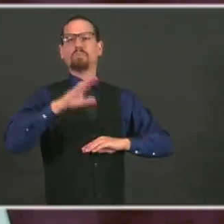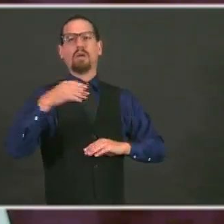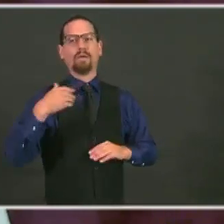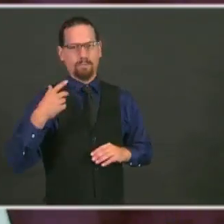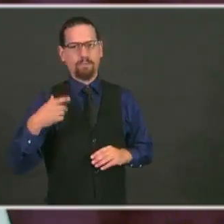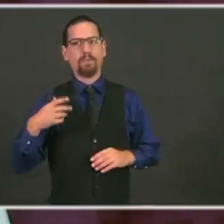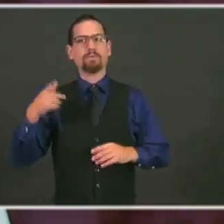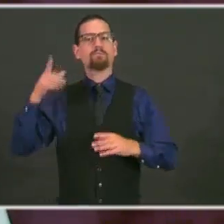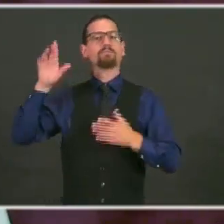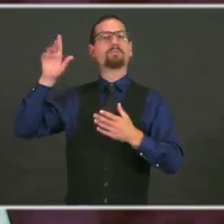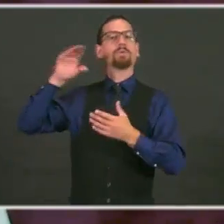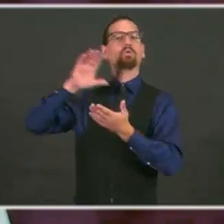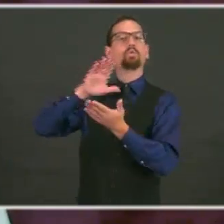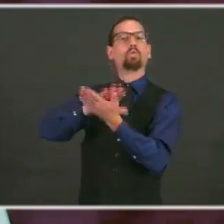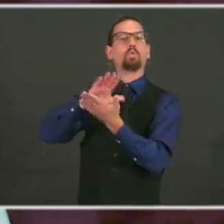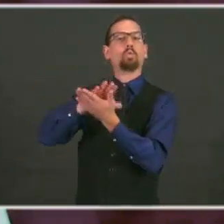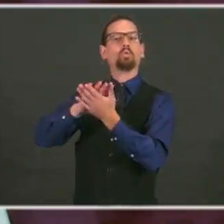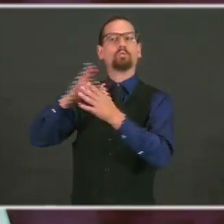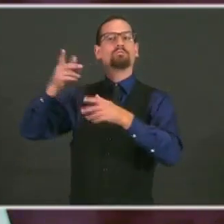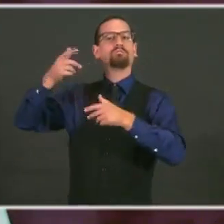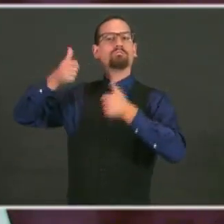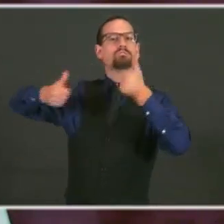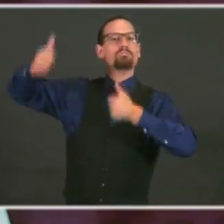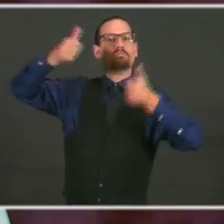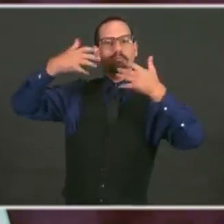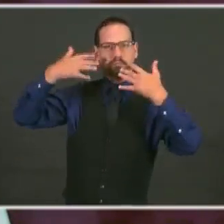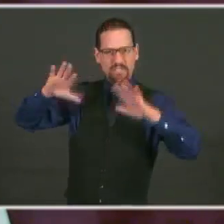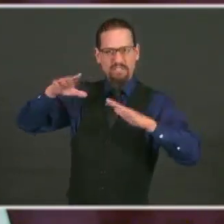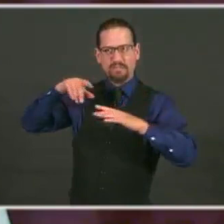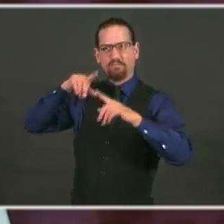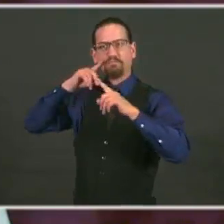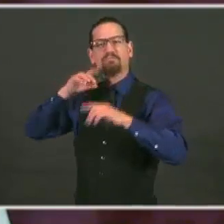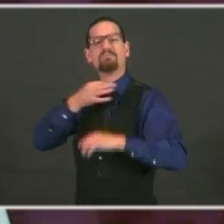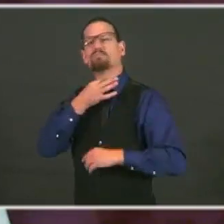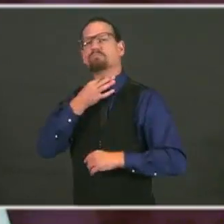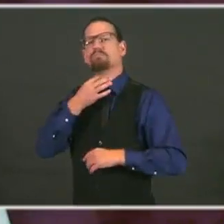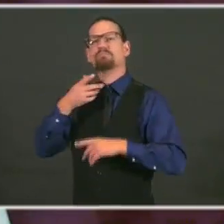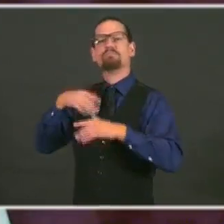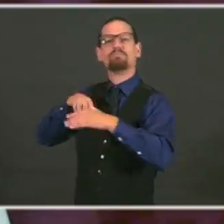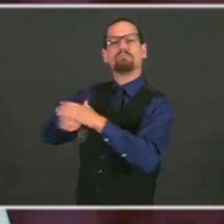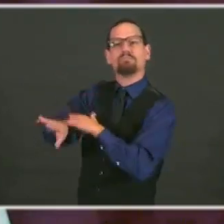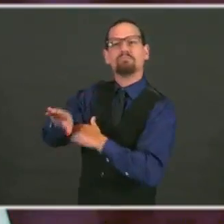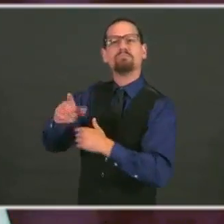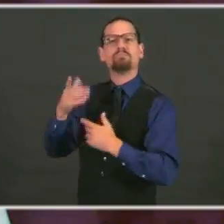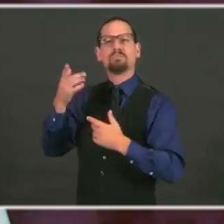in at the start of school on Monday. And before school was out, she had her results, which were negative.